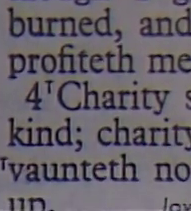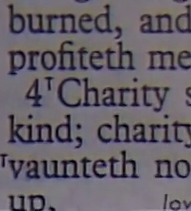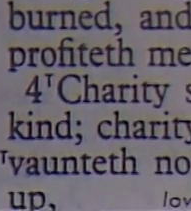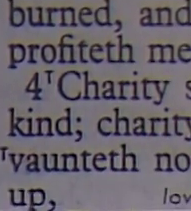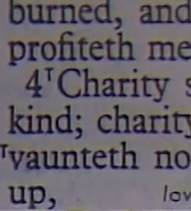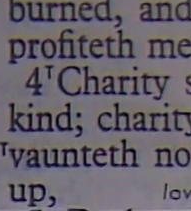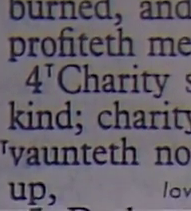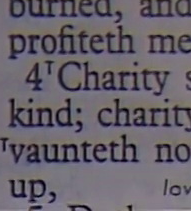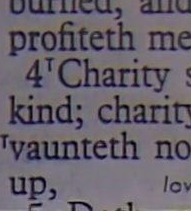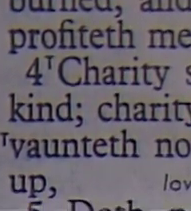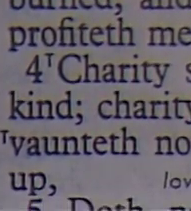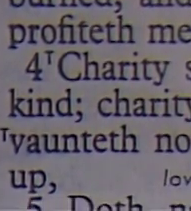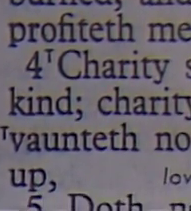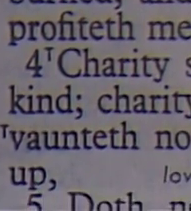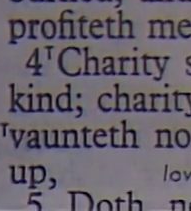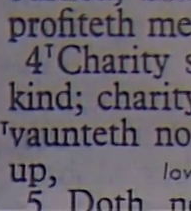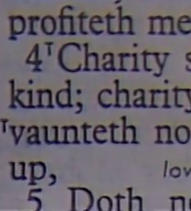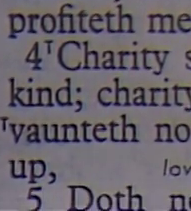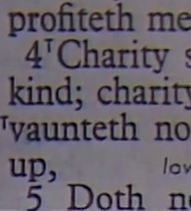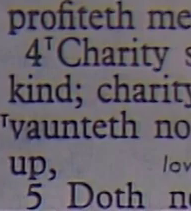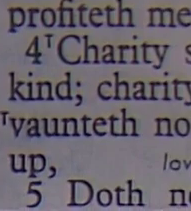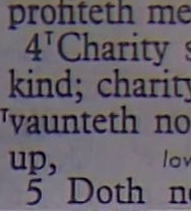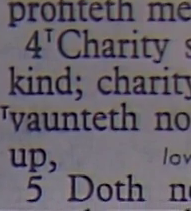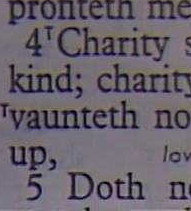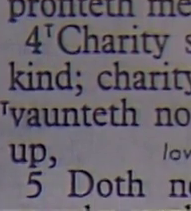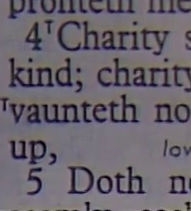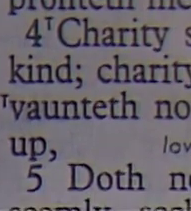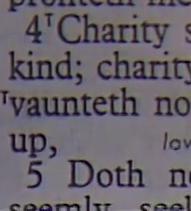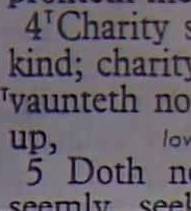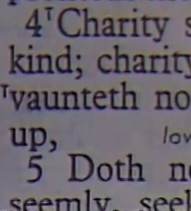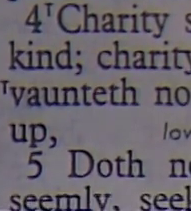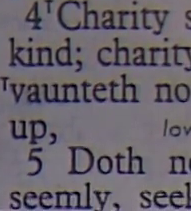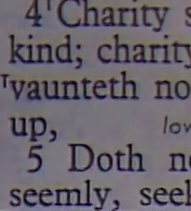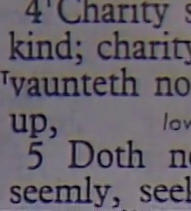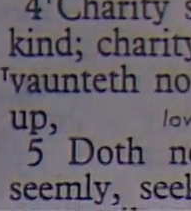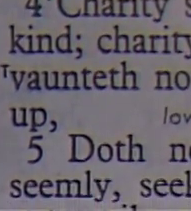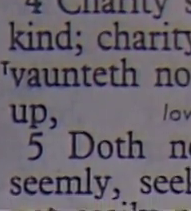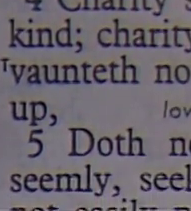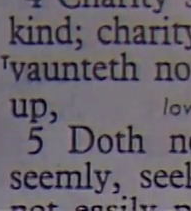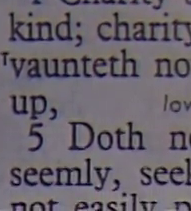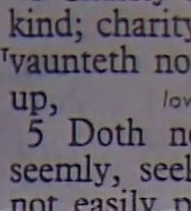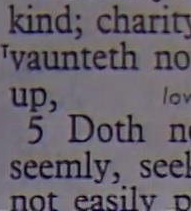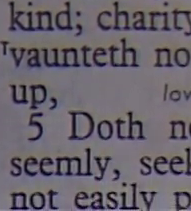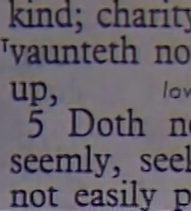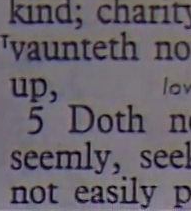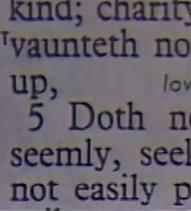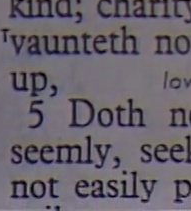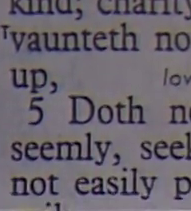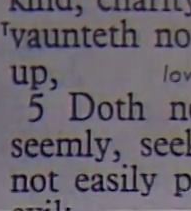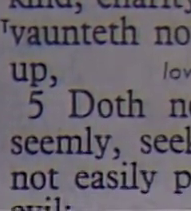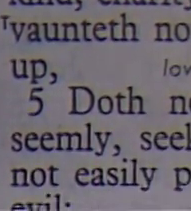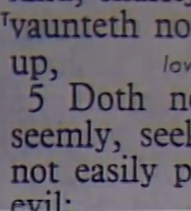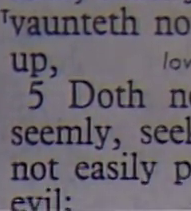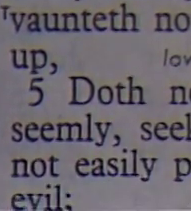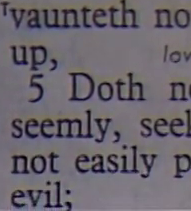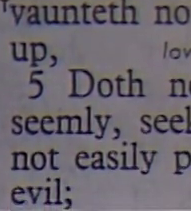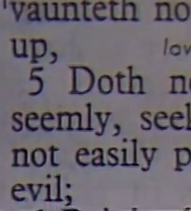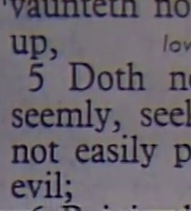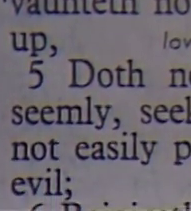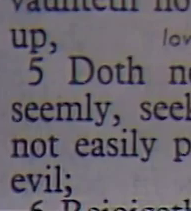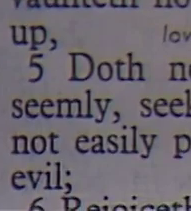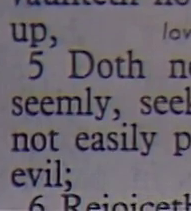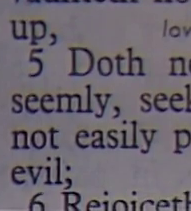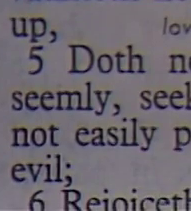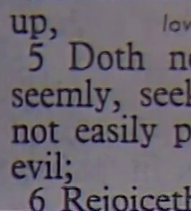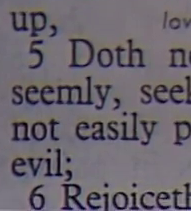have not love I am nothing And though I bestow all my goods To feed the poor And though I give my body To be burned And have not